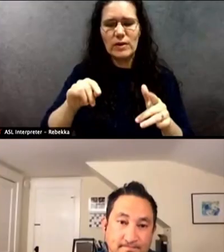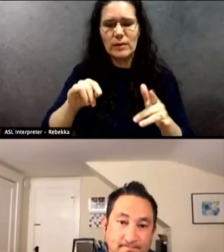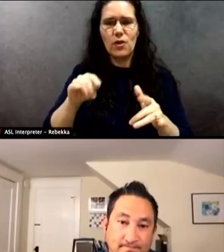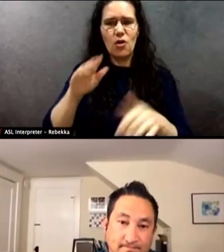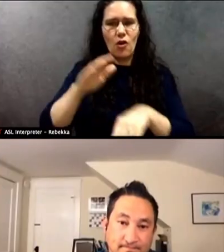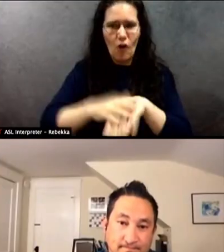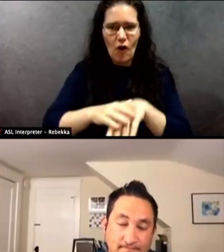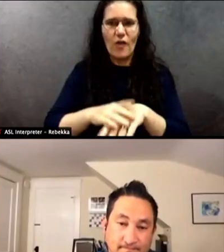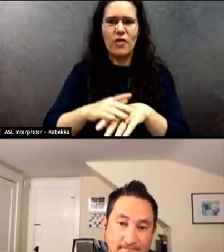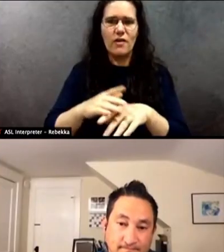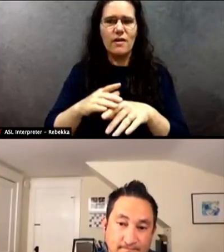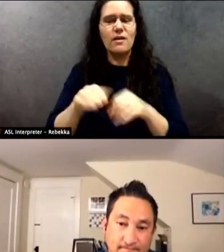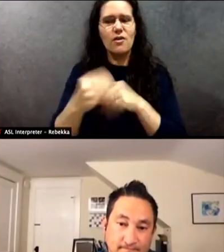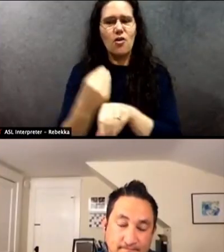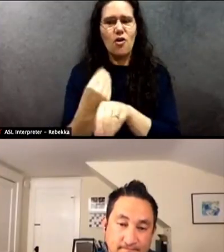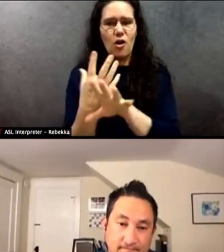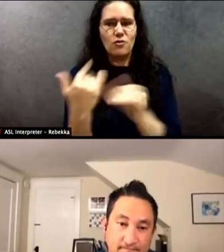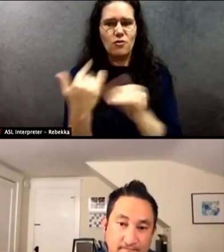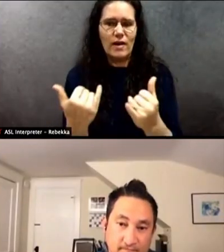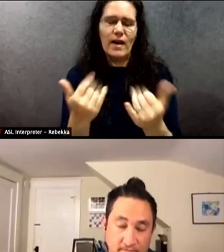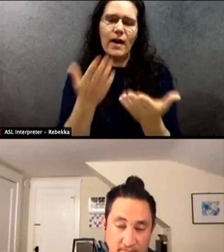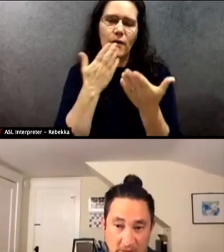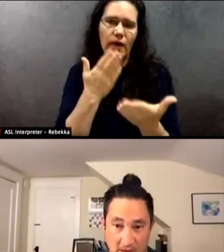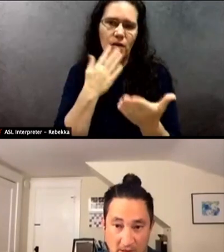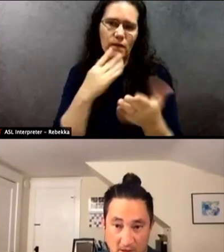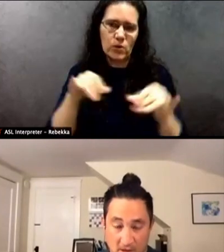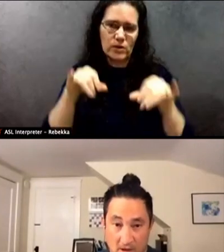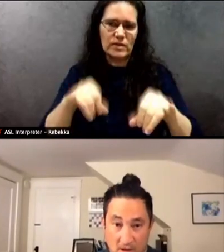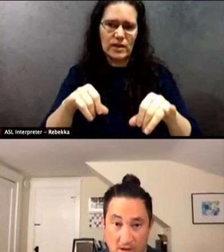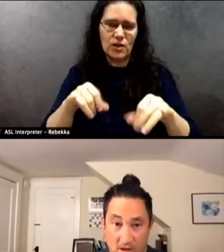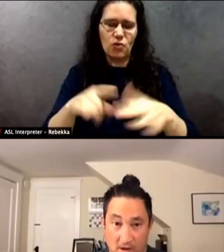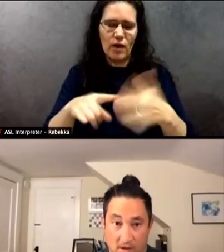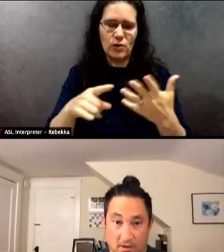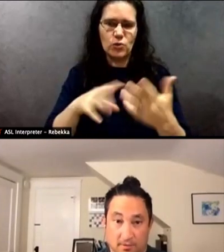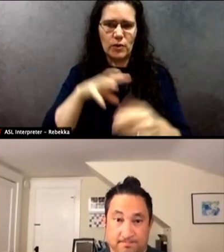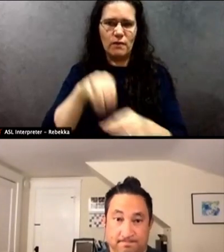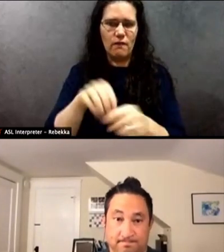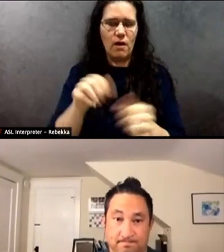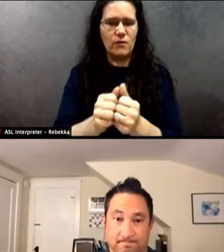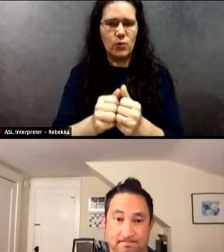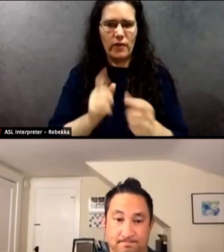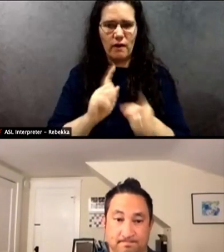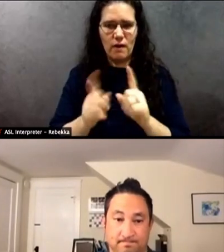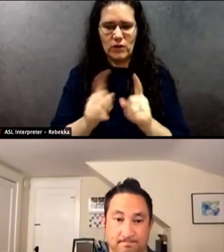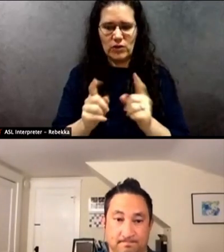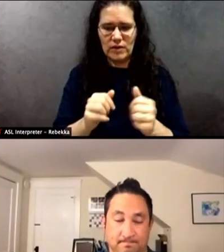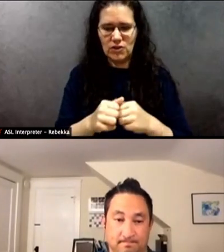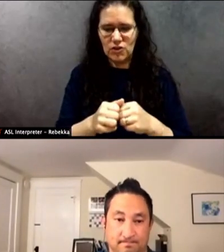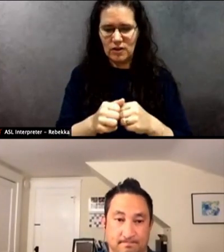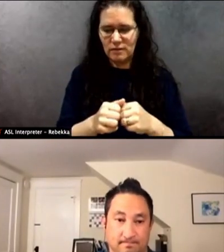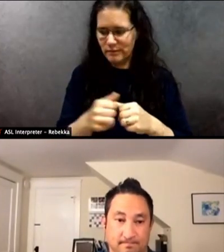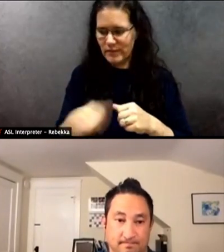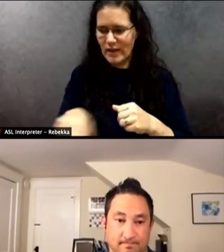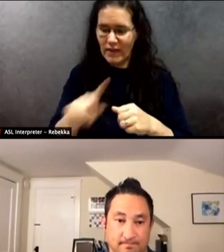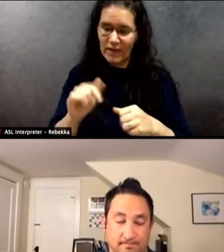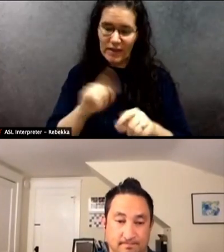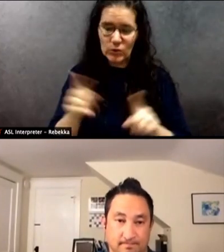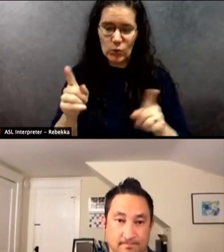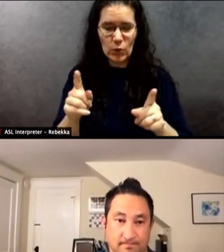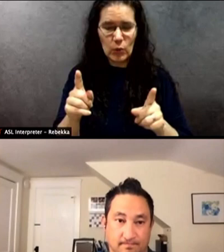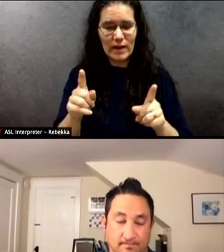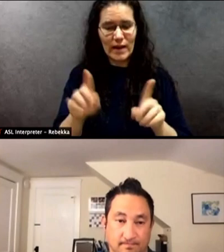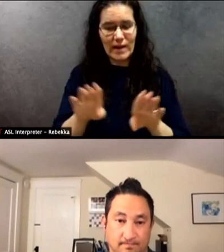all for sticking around and being part of this conversation. This is where we get to expand this